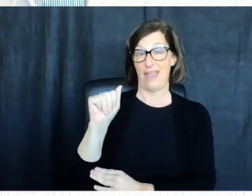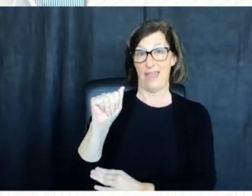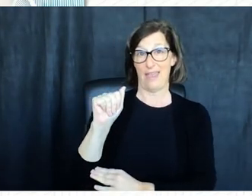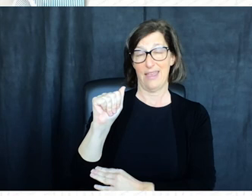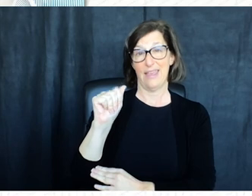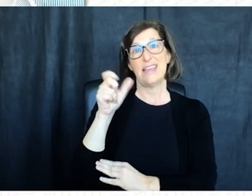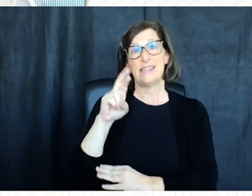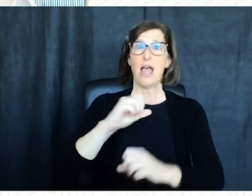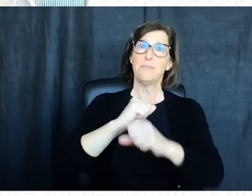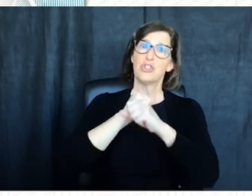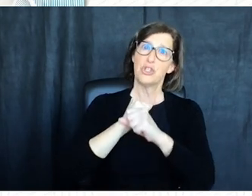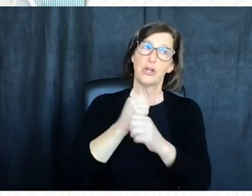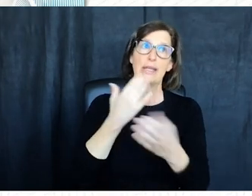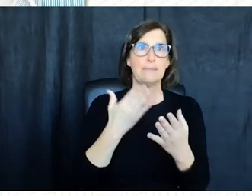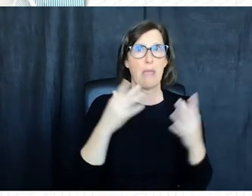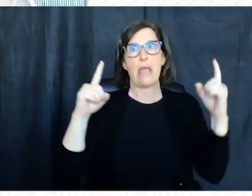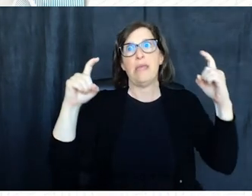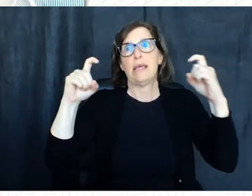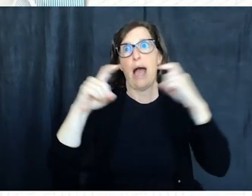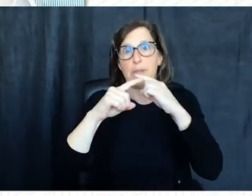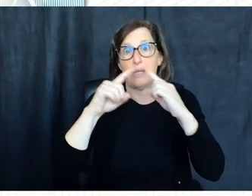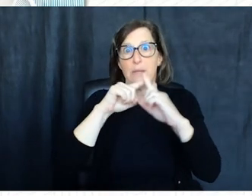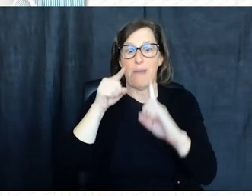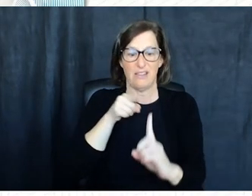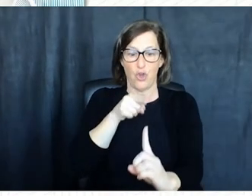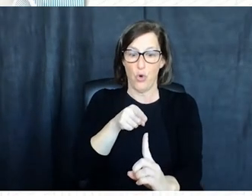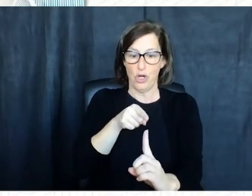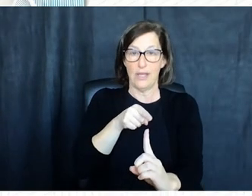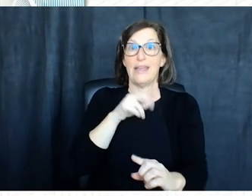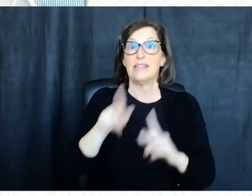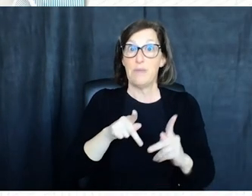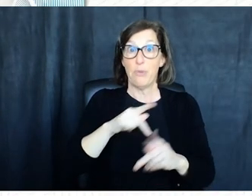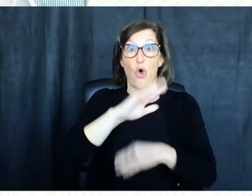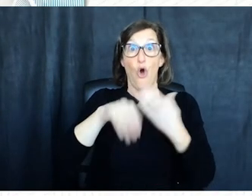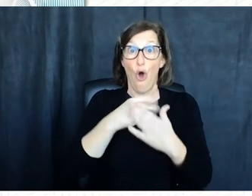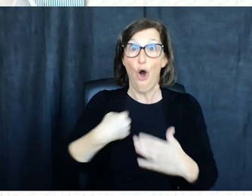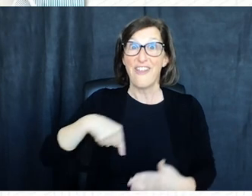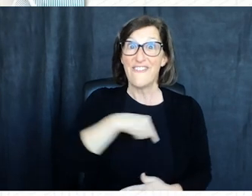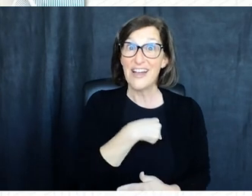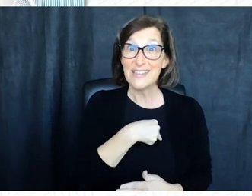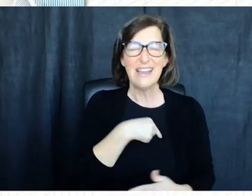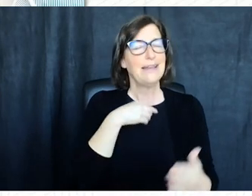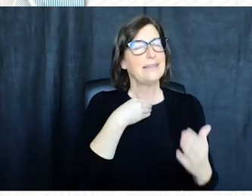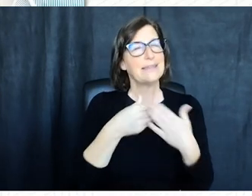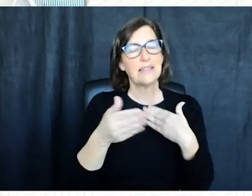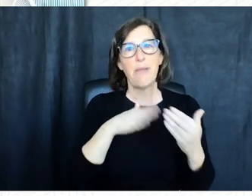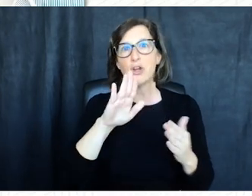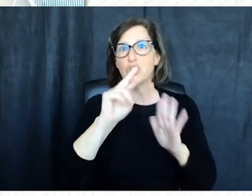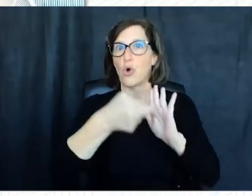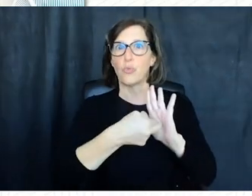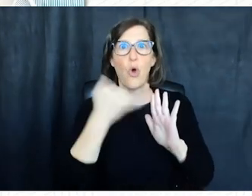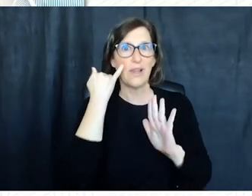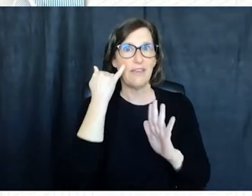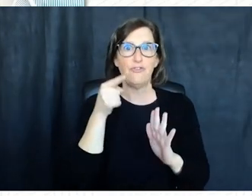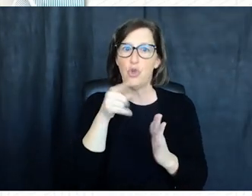while cyber security might seem intricate at its core it revolves around people starting with all of us regardless of your role